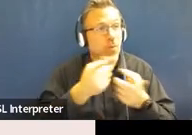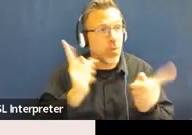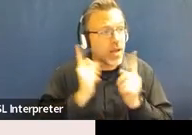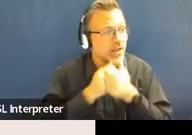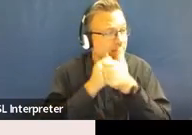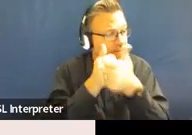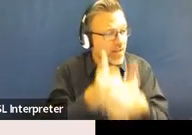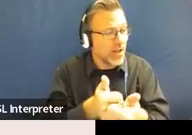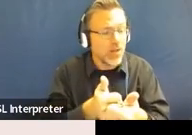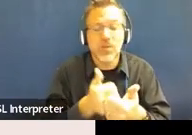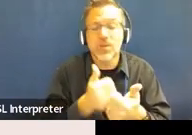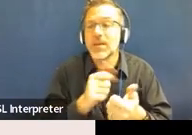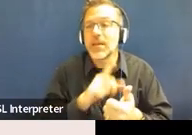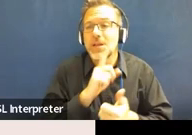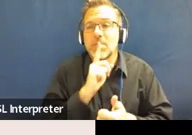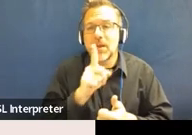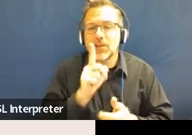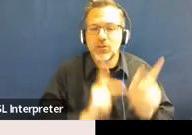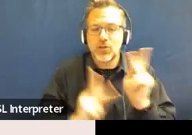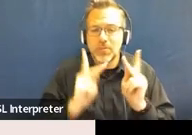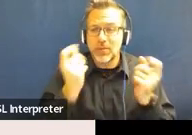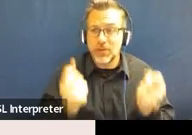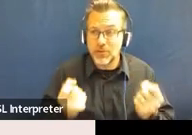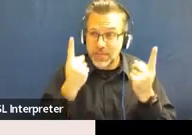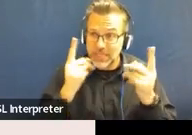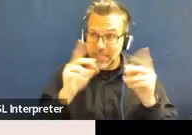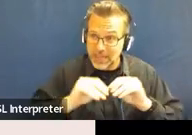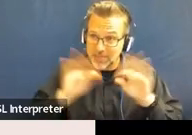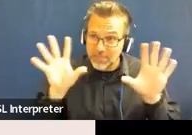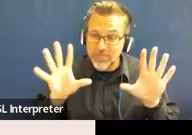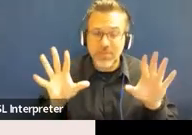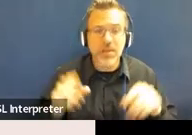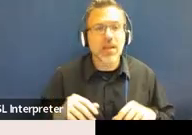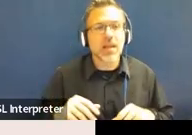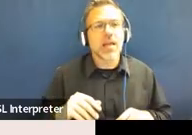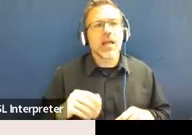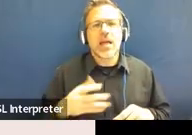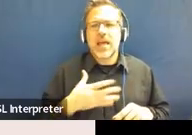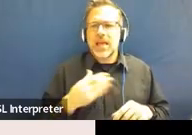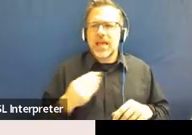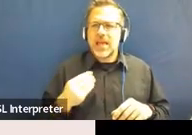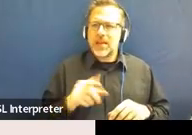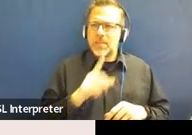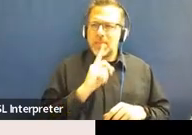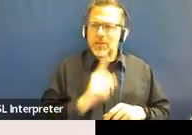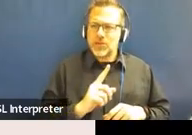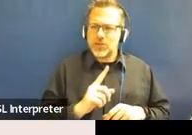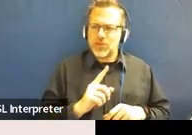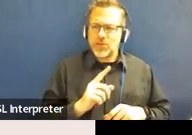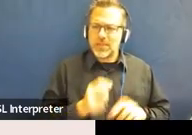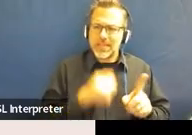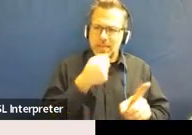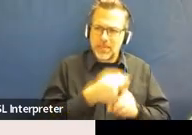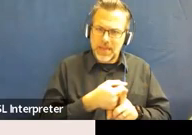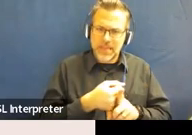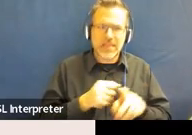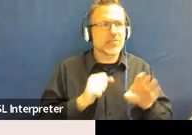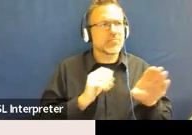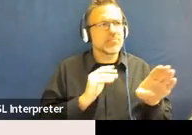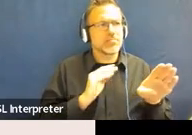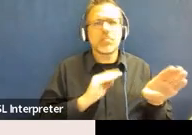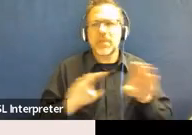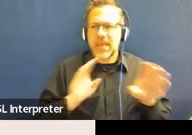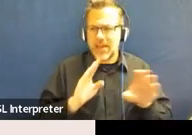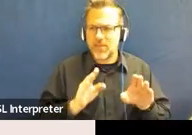that people understand it, and that it really is impacting the behavior in the way that it is intended